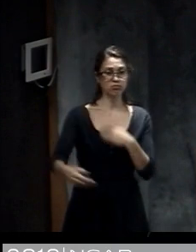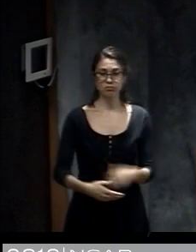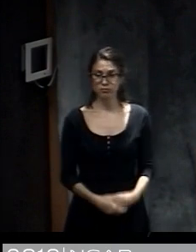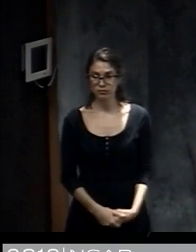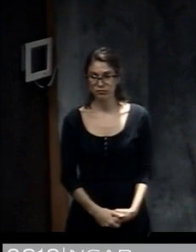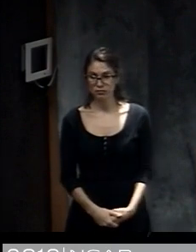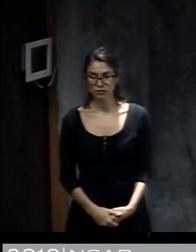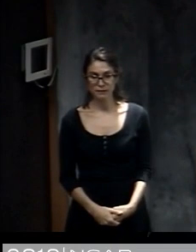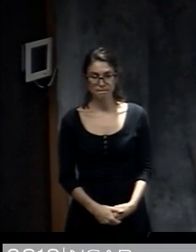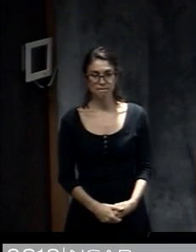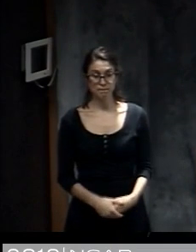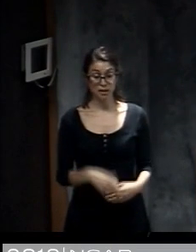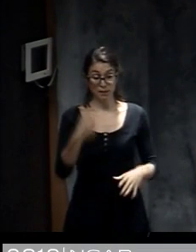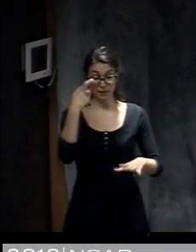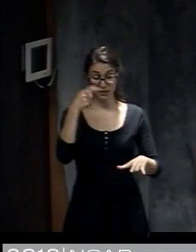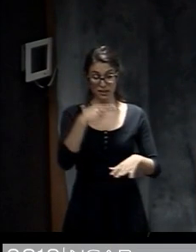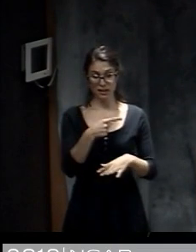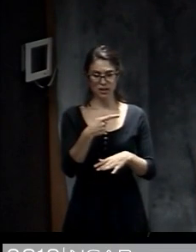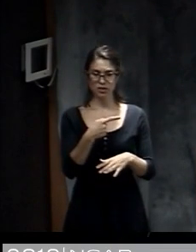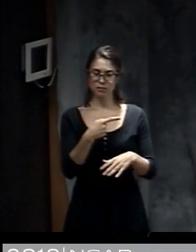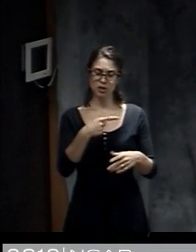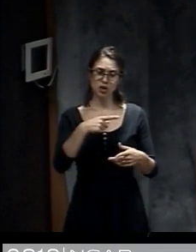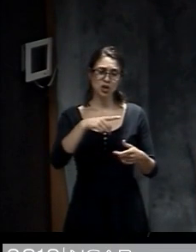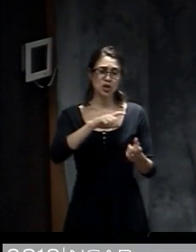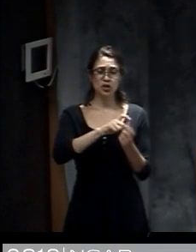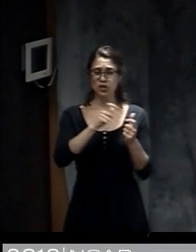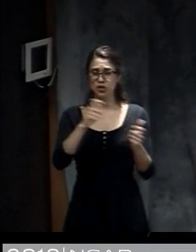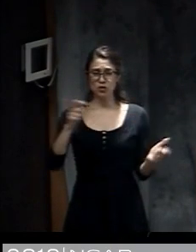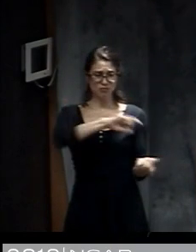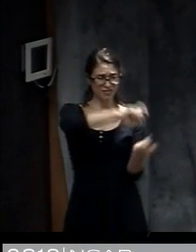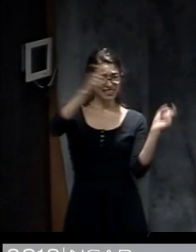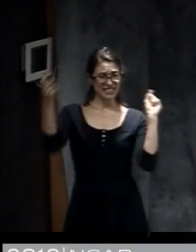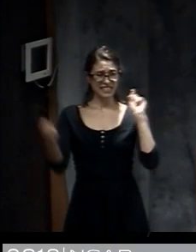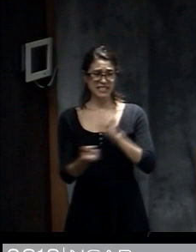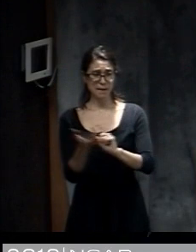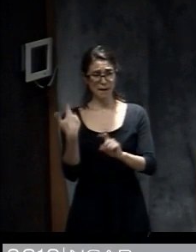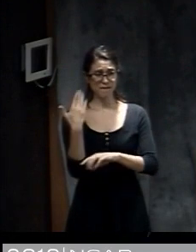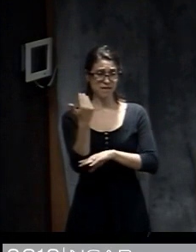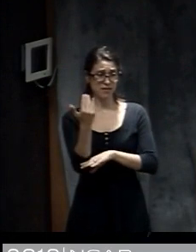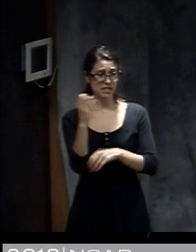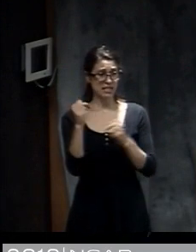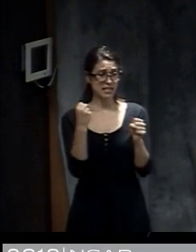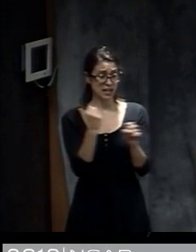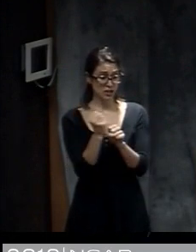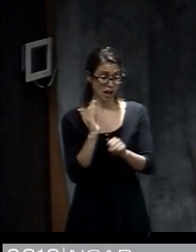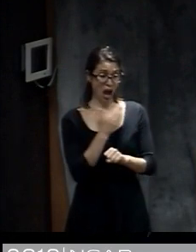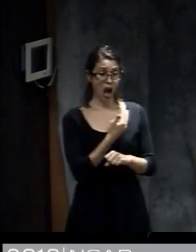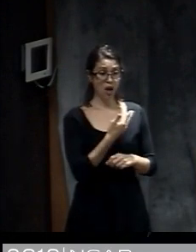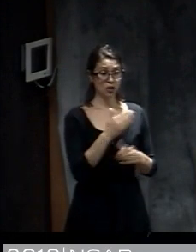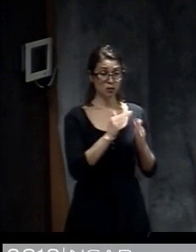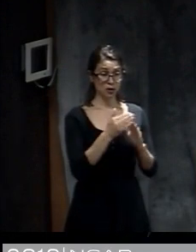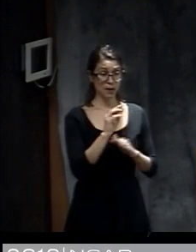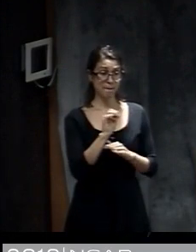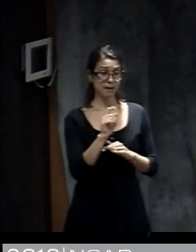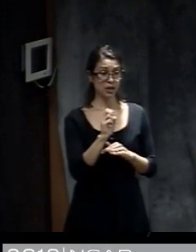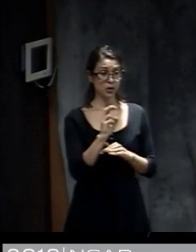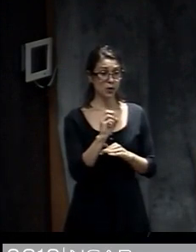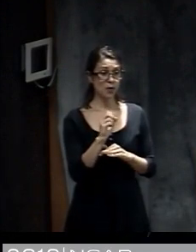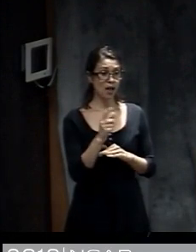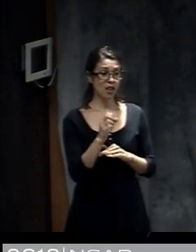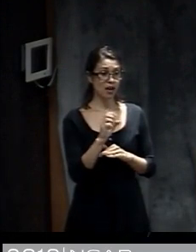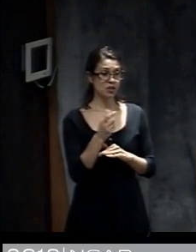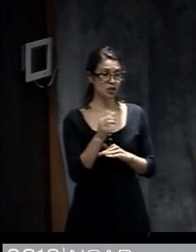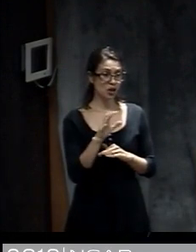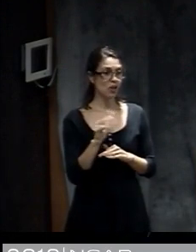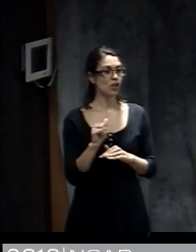So because of this, there's been a huge revolution in the last 10 or 15 years in the meteorological community in terms of interdisciplinary research to understand and improve the